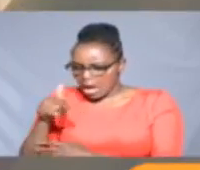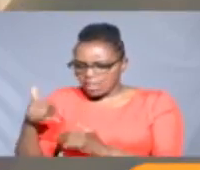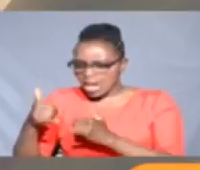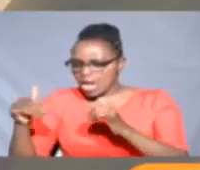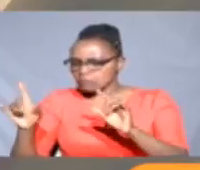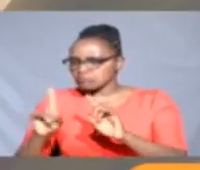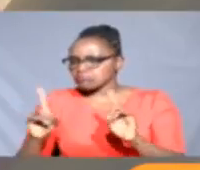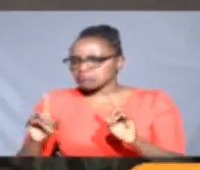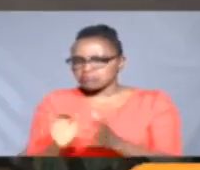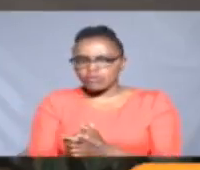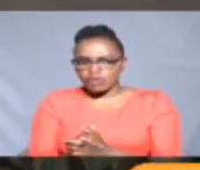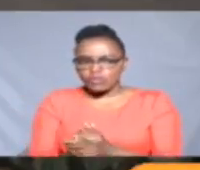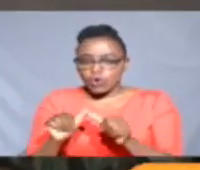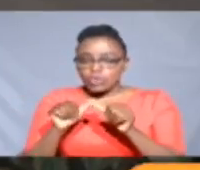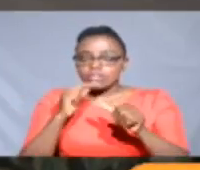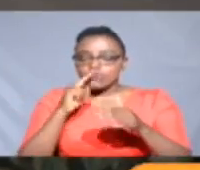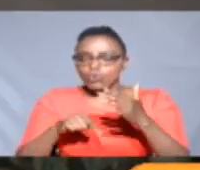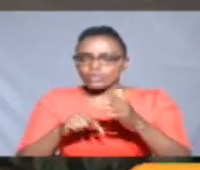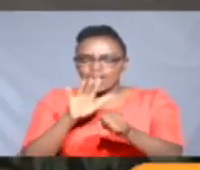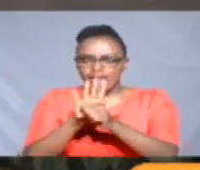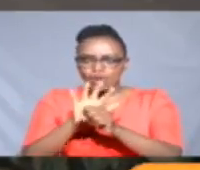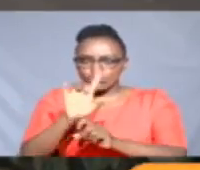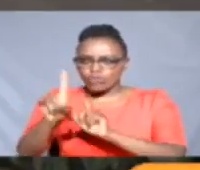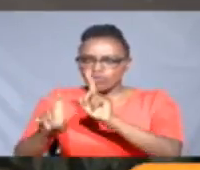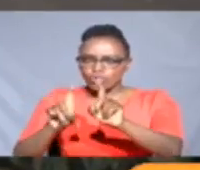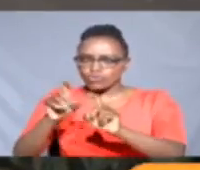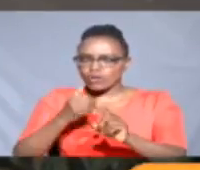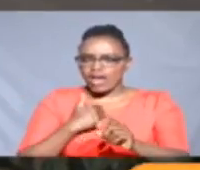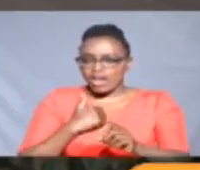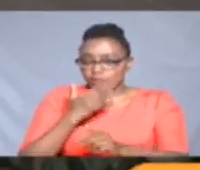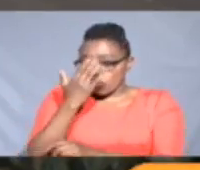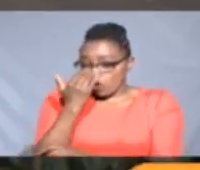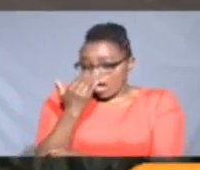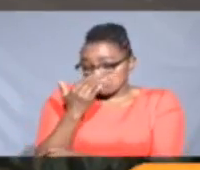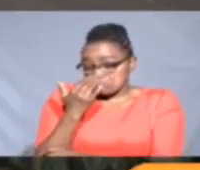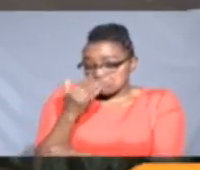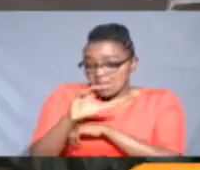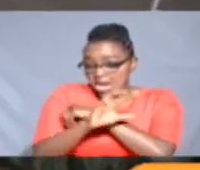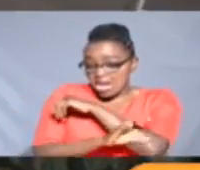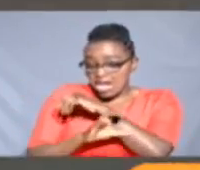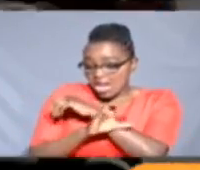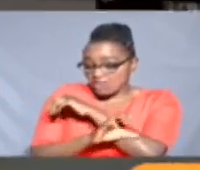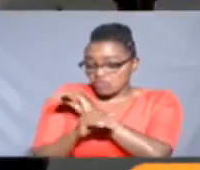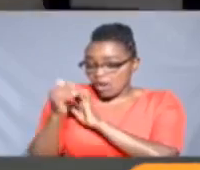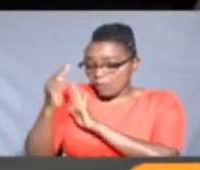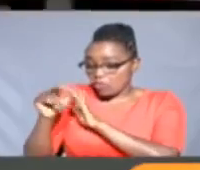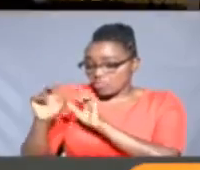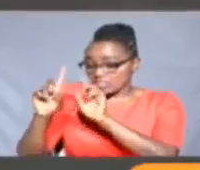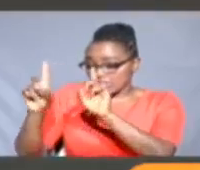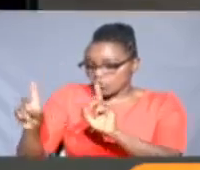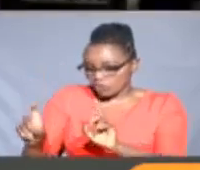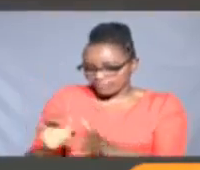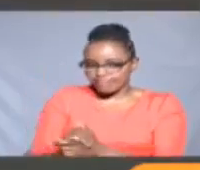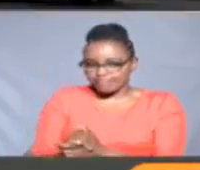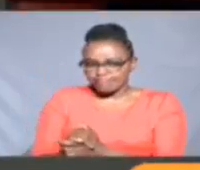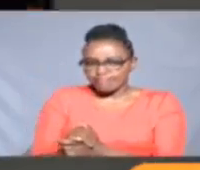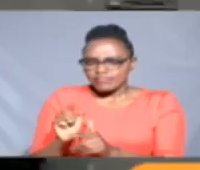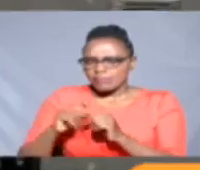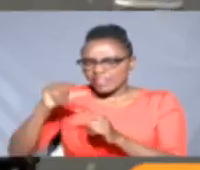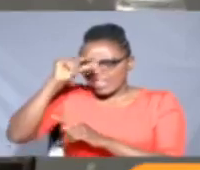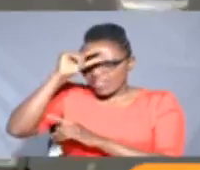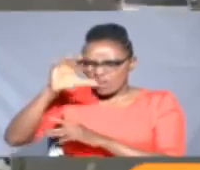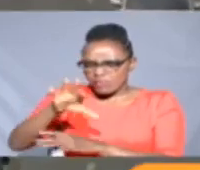But Constant Cup says there are a lot of questions over how the state has approached the BRT quest. He says